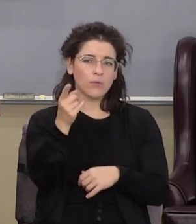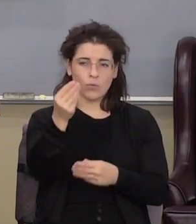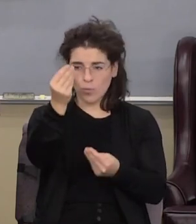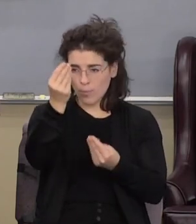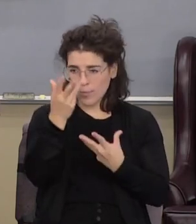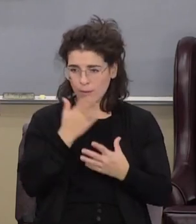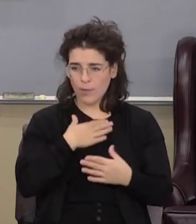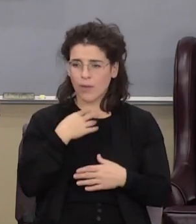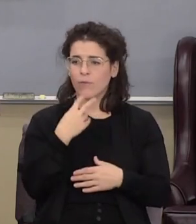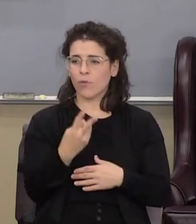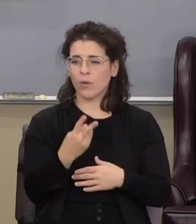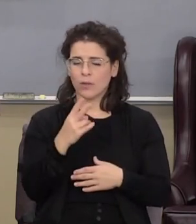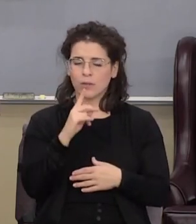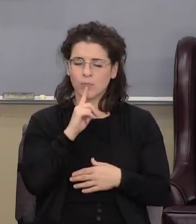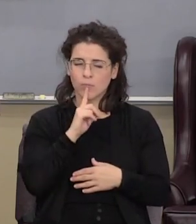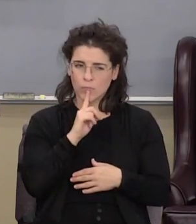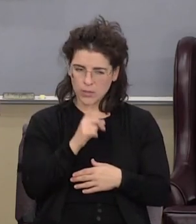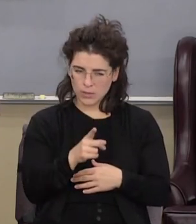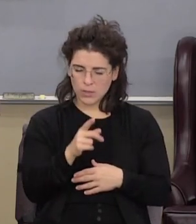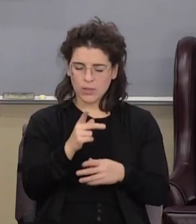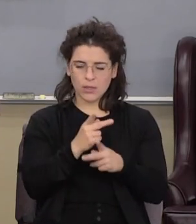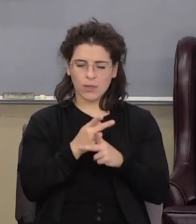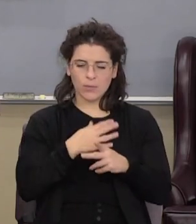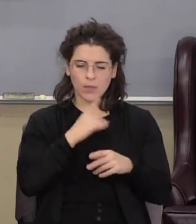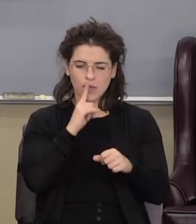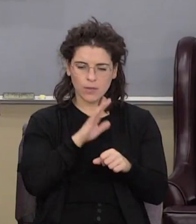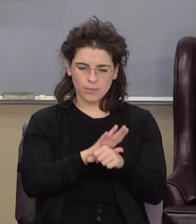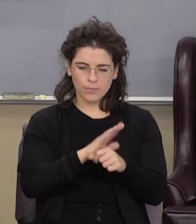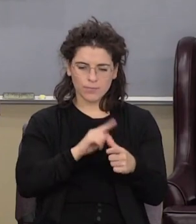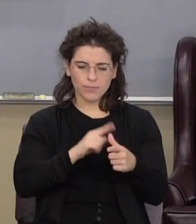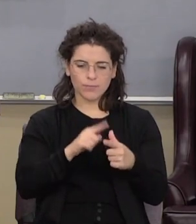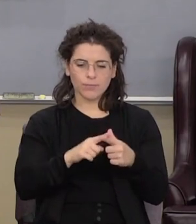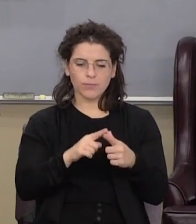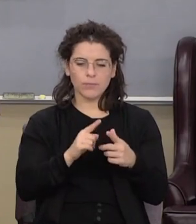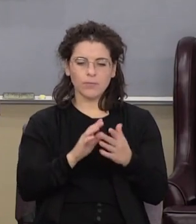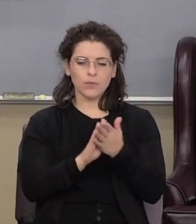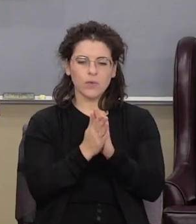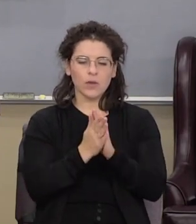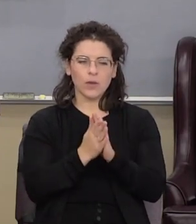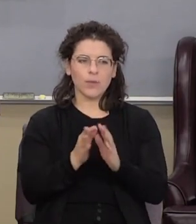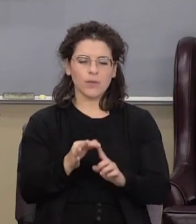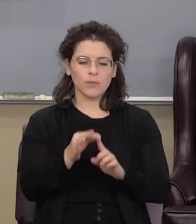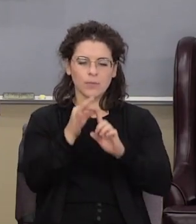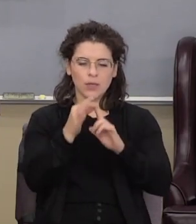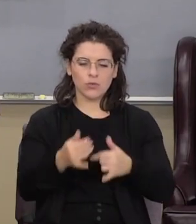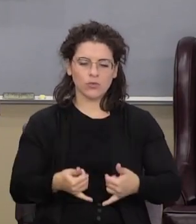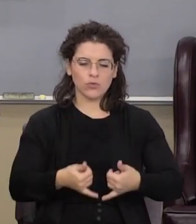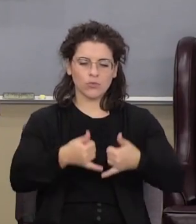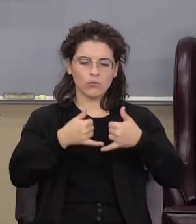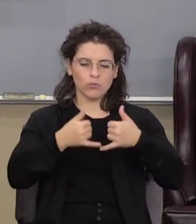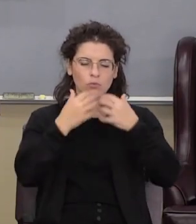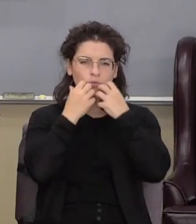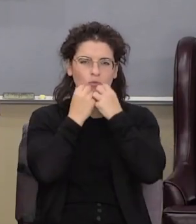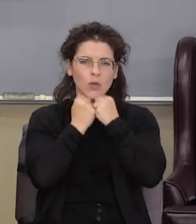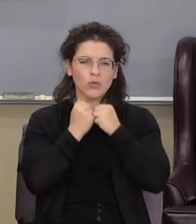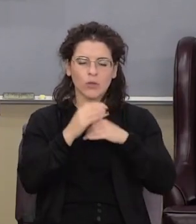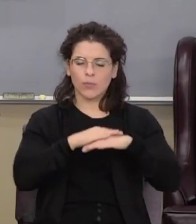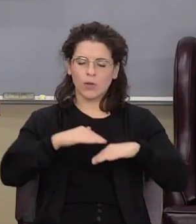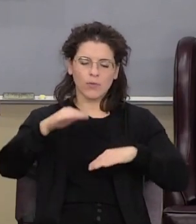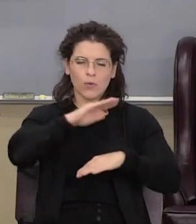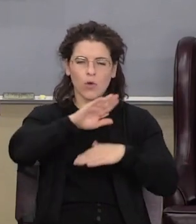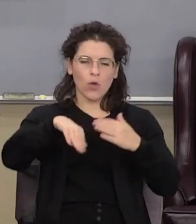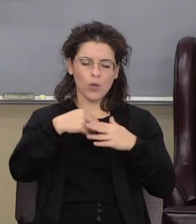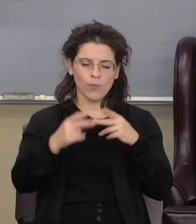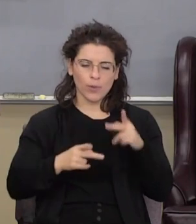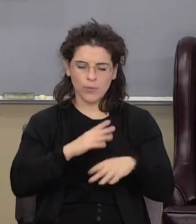and keep my covenant then you should be a peculiar treasure unto me above all people for all the earth is mine and you should be unto me